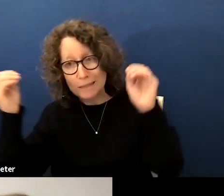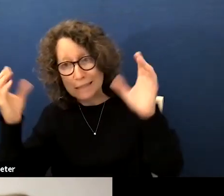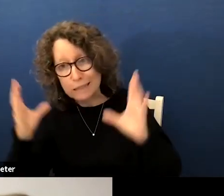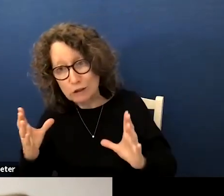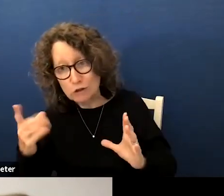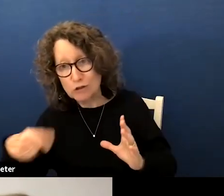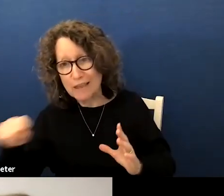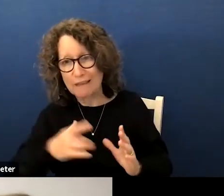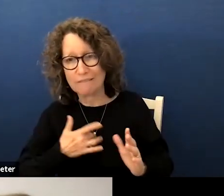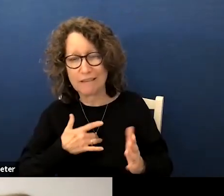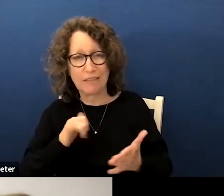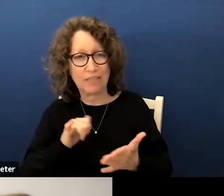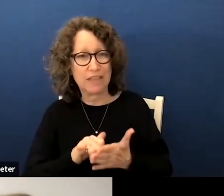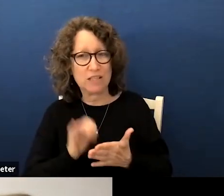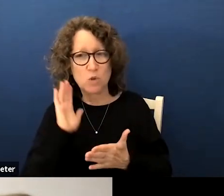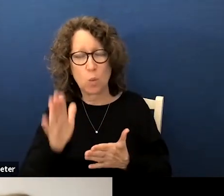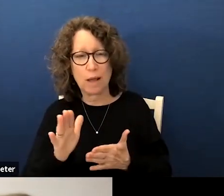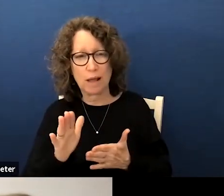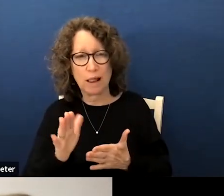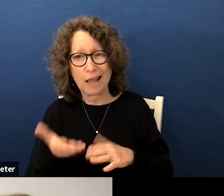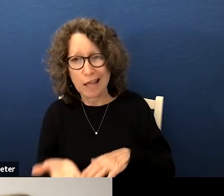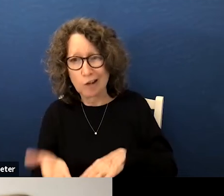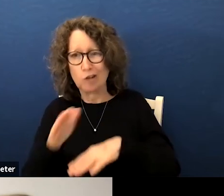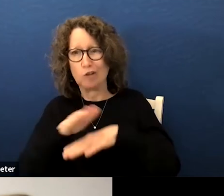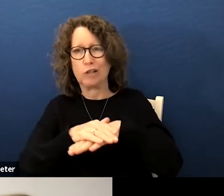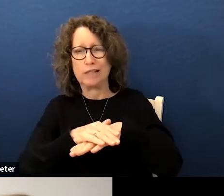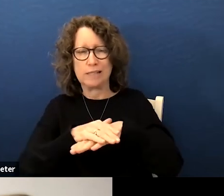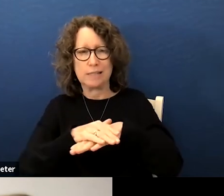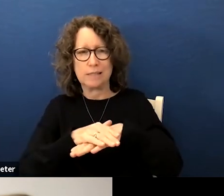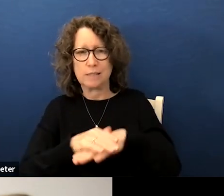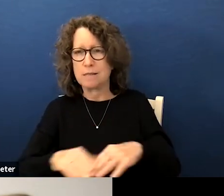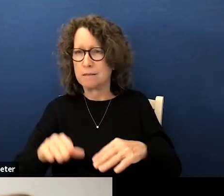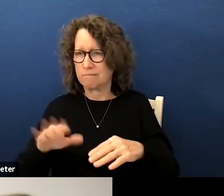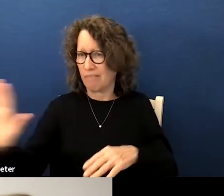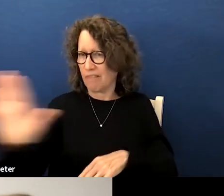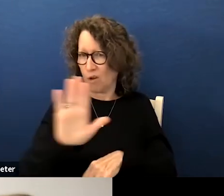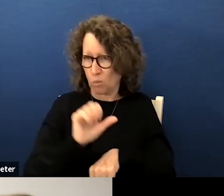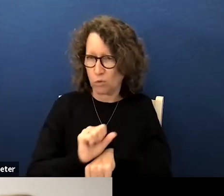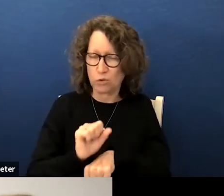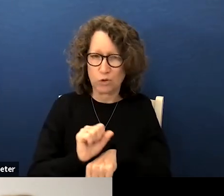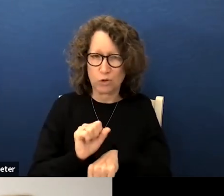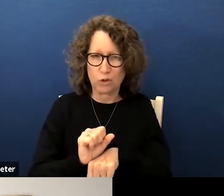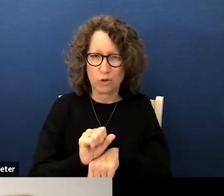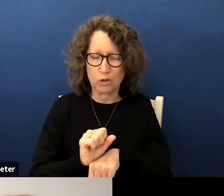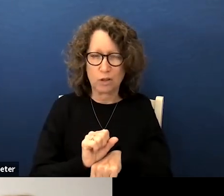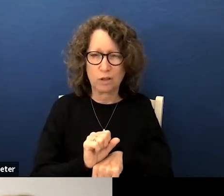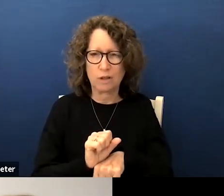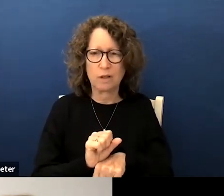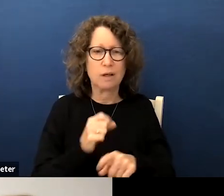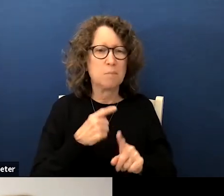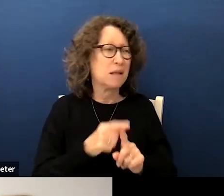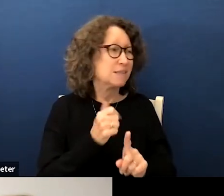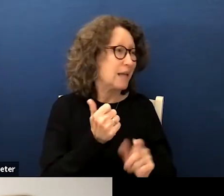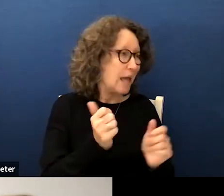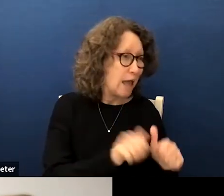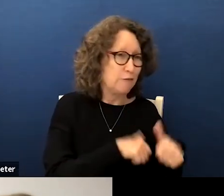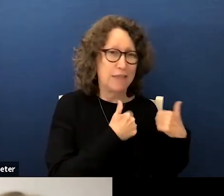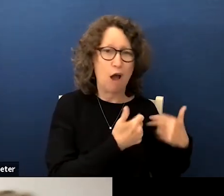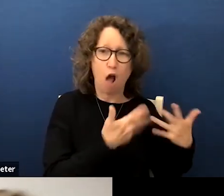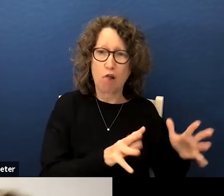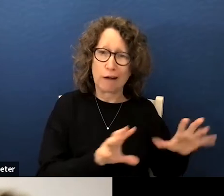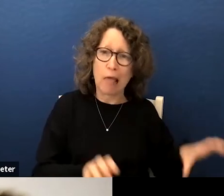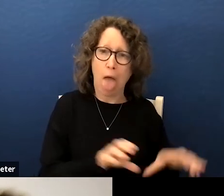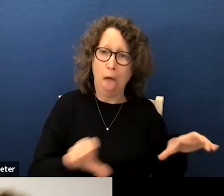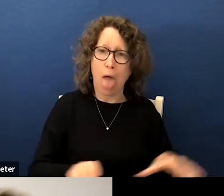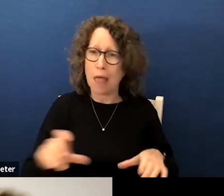they feel this is going to increase more work on top of everything else that they already are